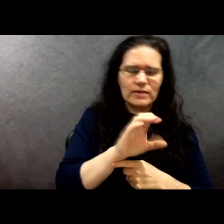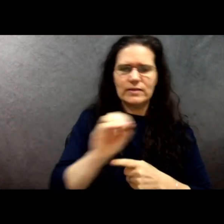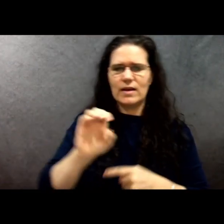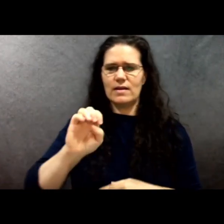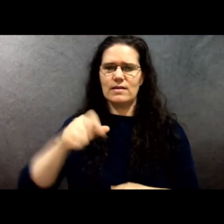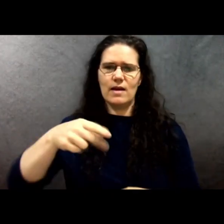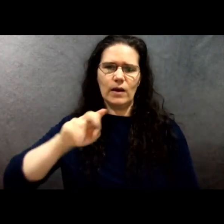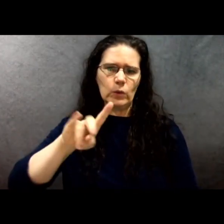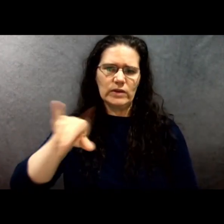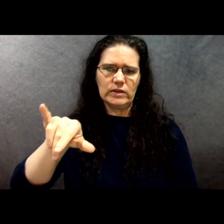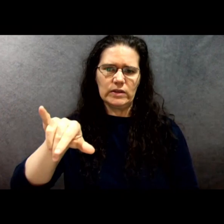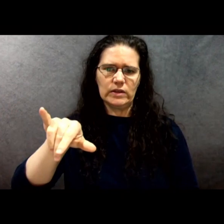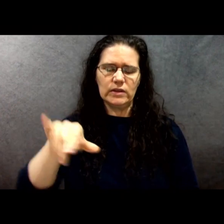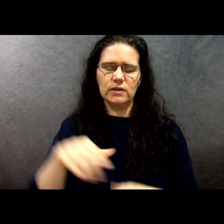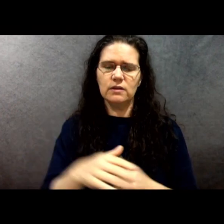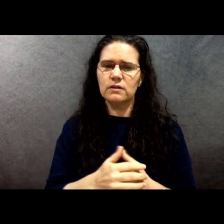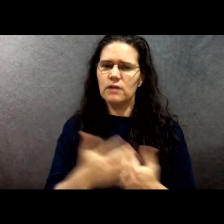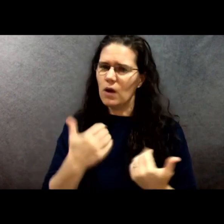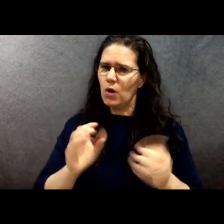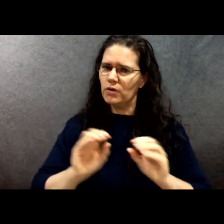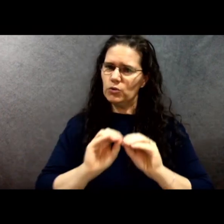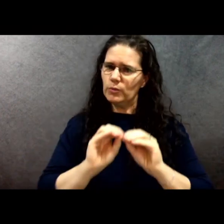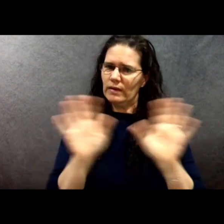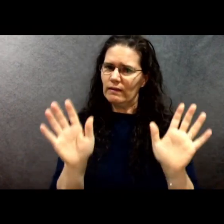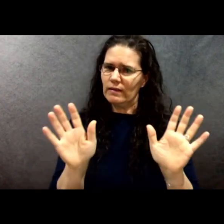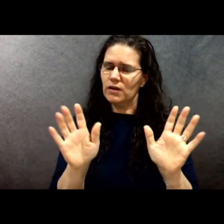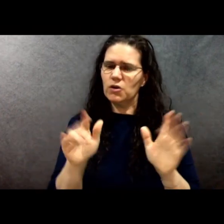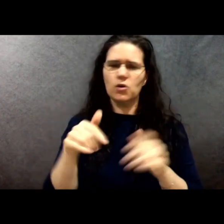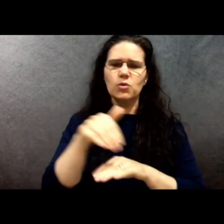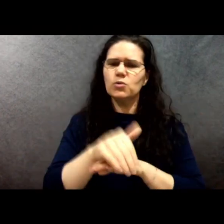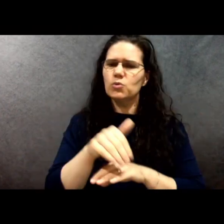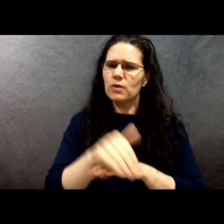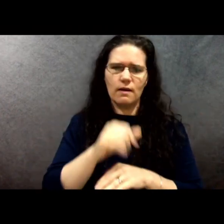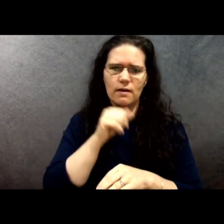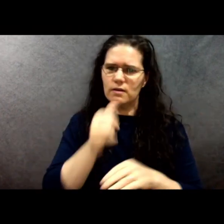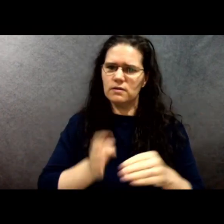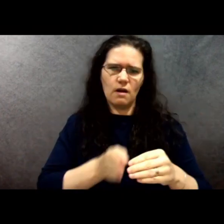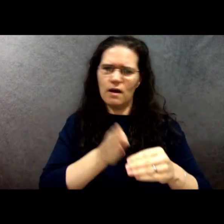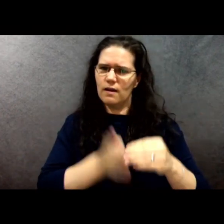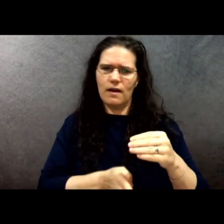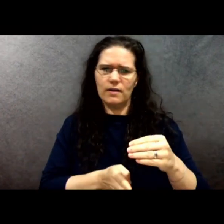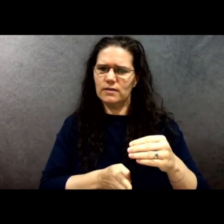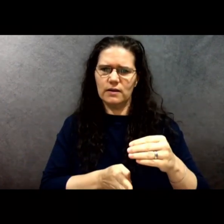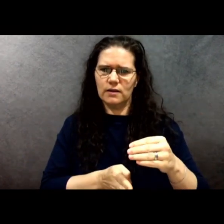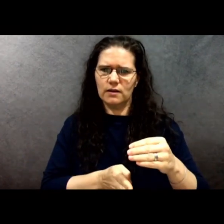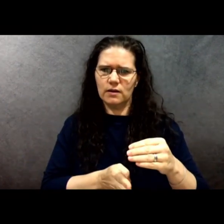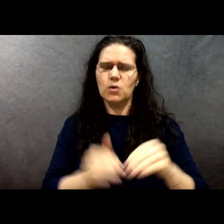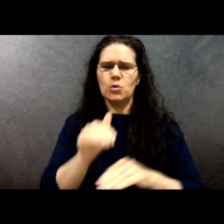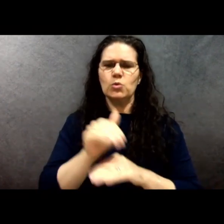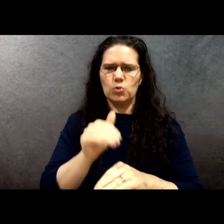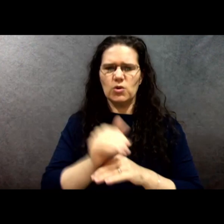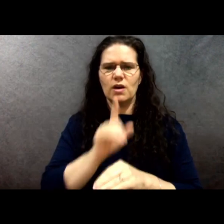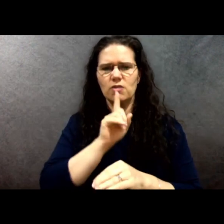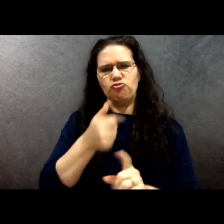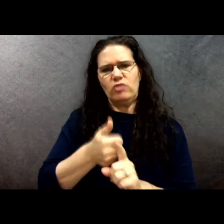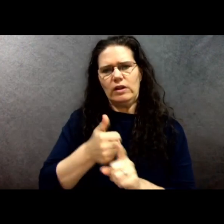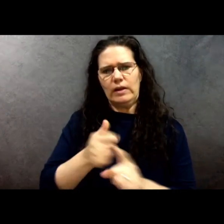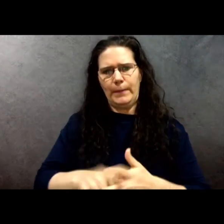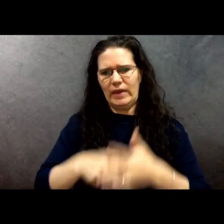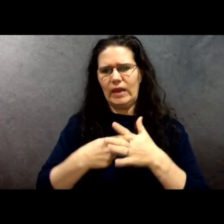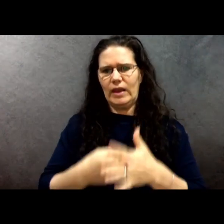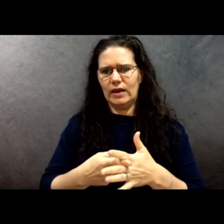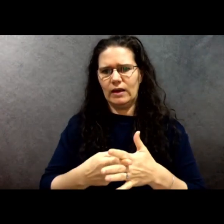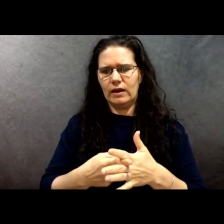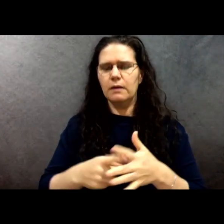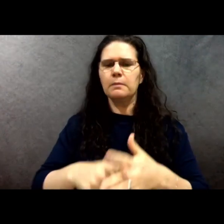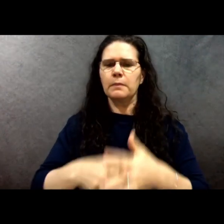I do not view tonight as an ending, but rather as a beginning. A beginning of a